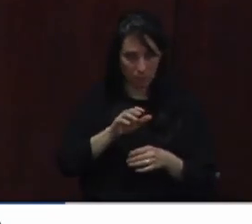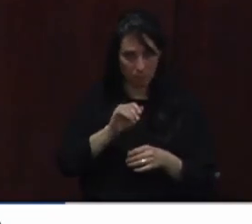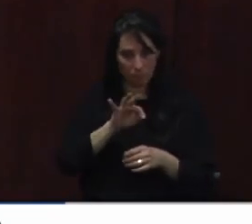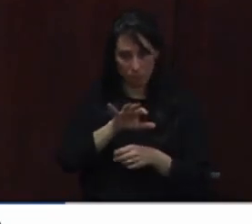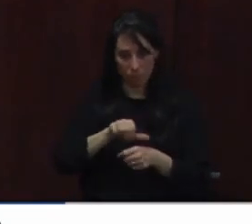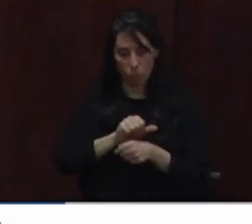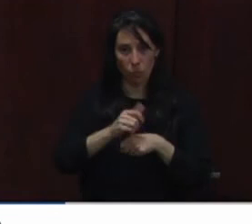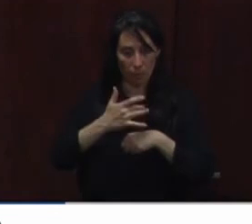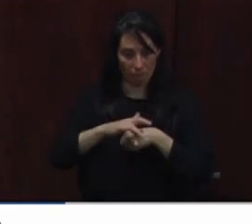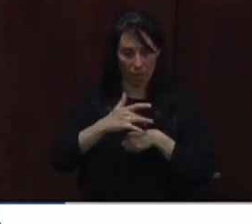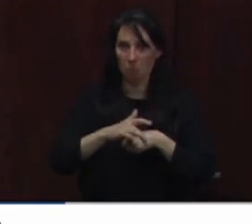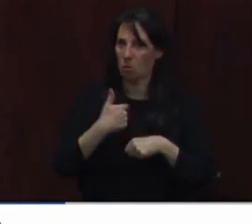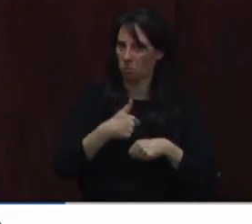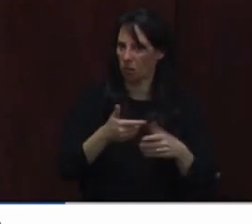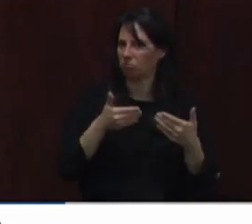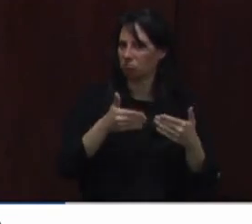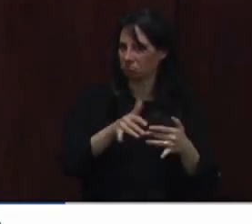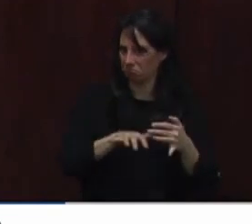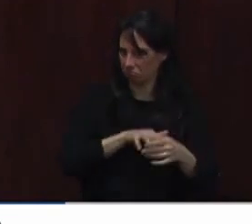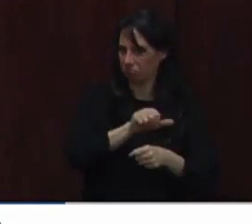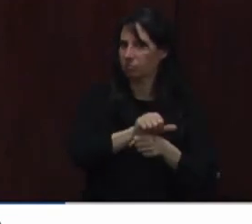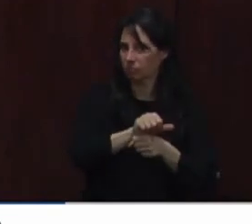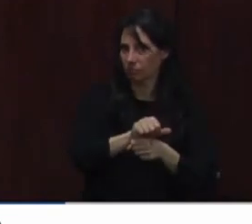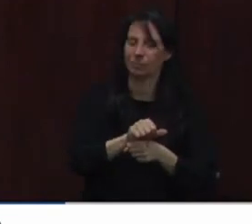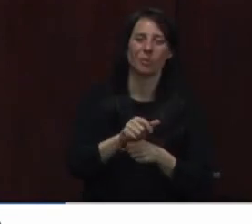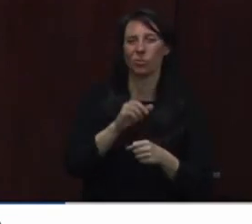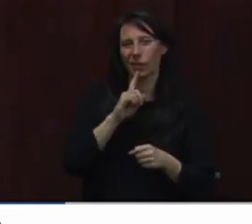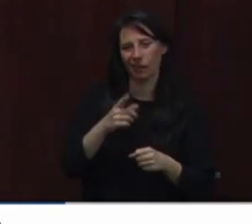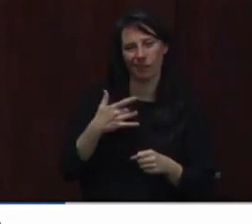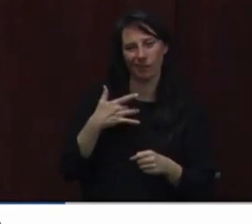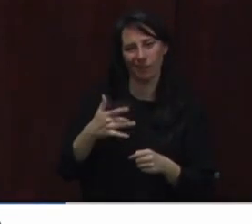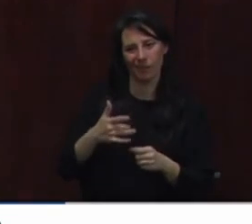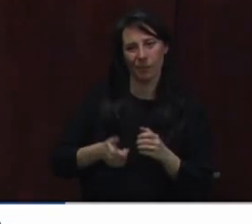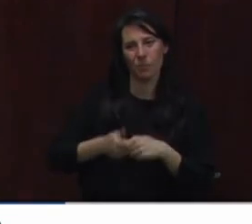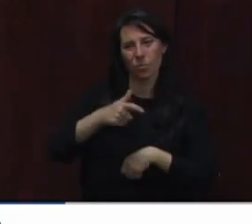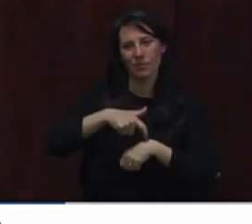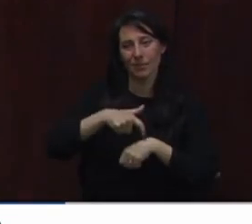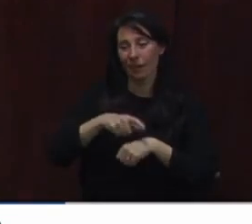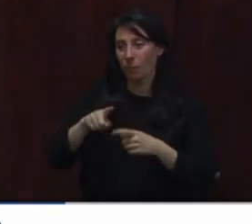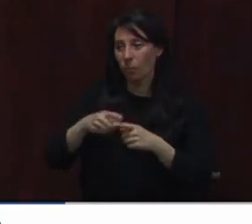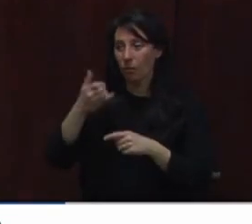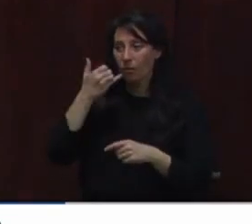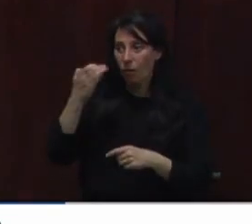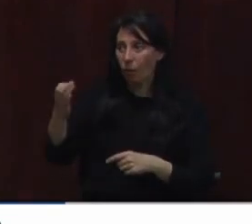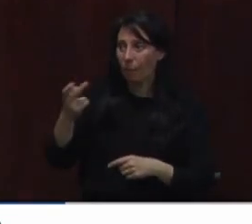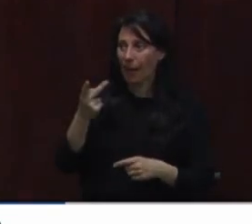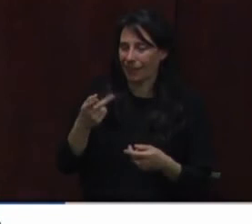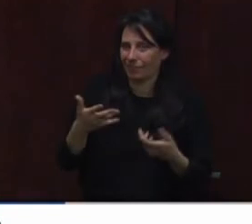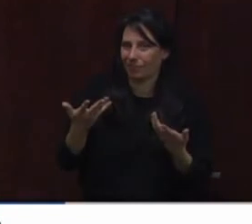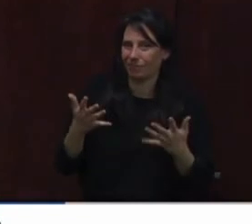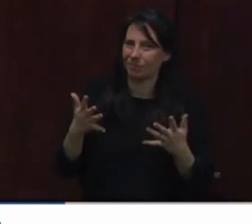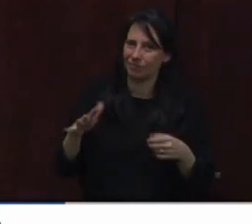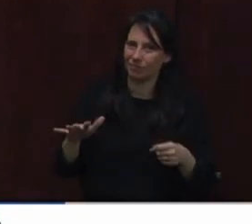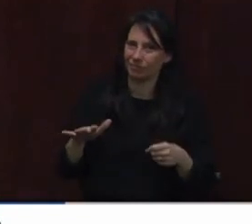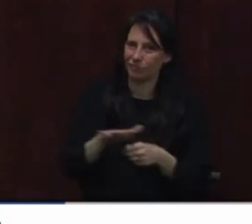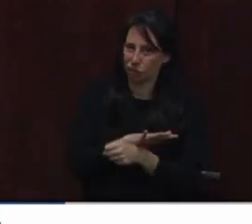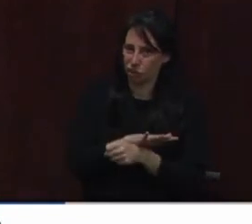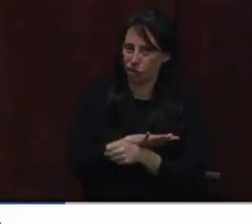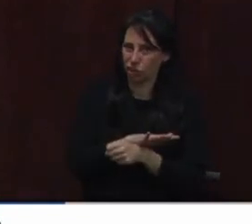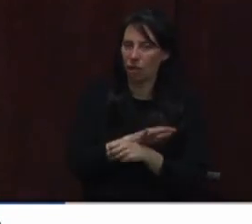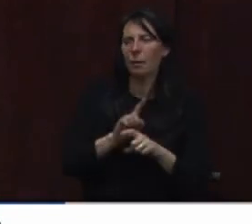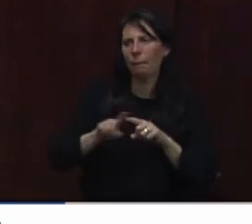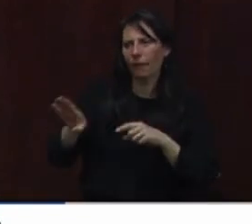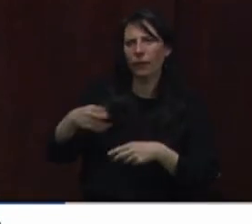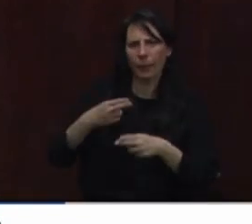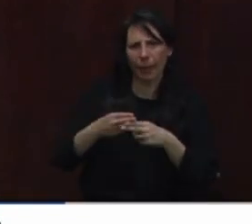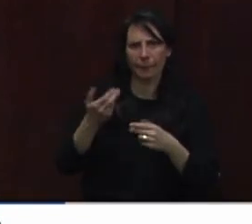able to schedule them to. But typically, by the time they call back, the schedule is totally booked by that time. But they keep their spot in